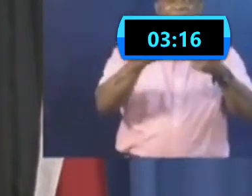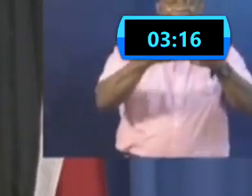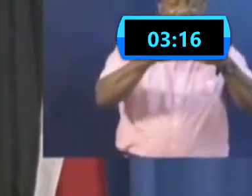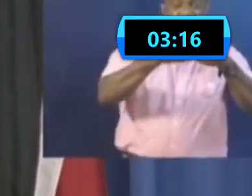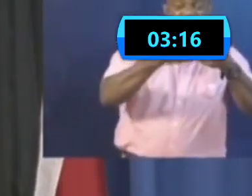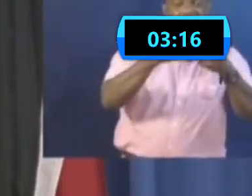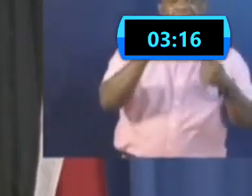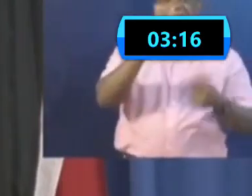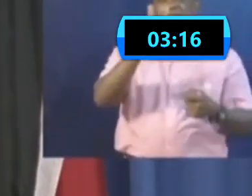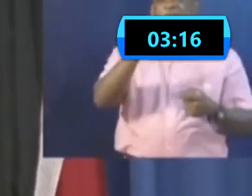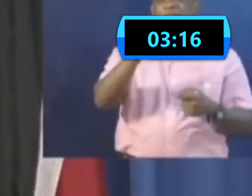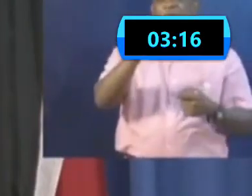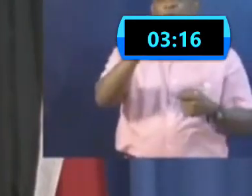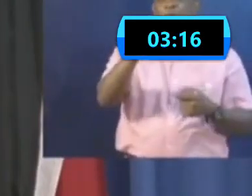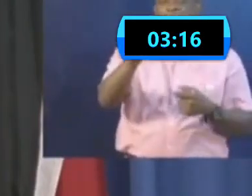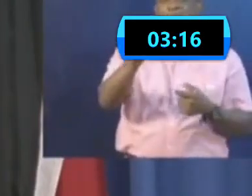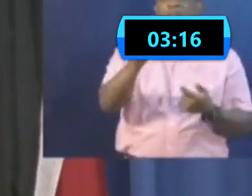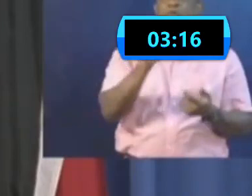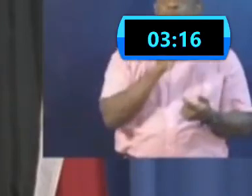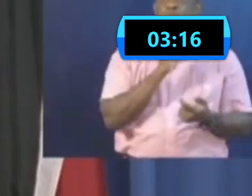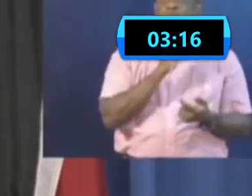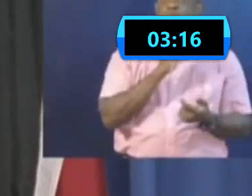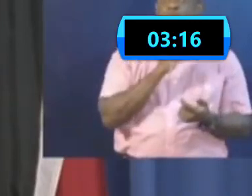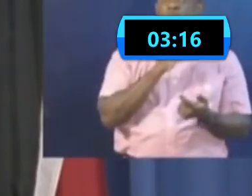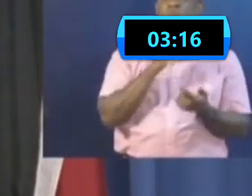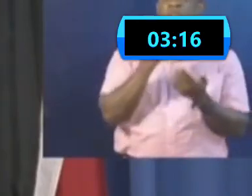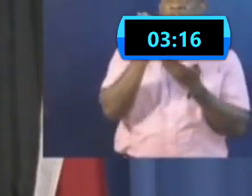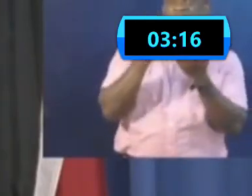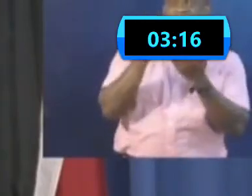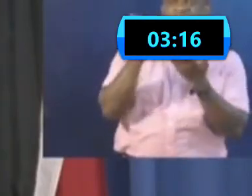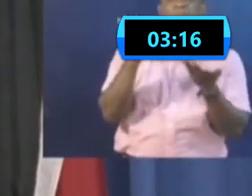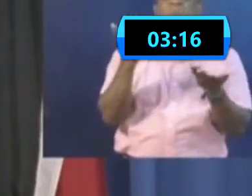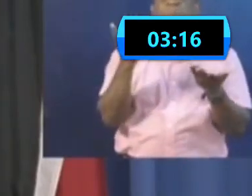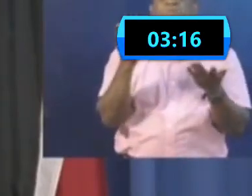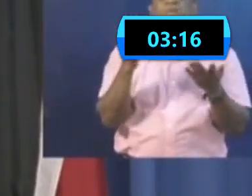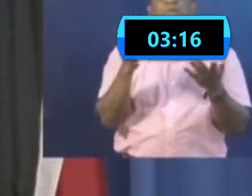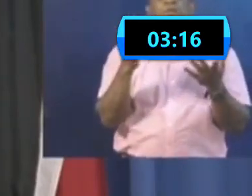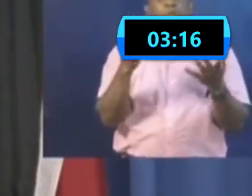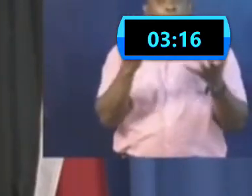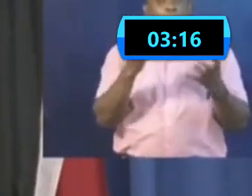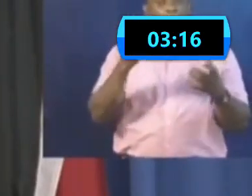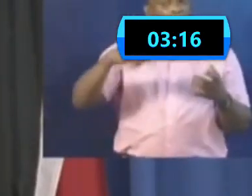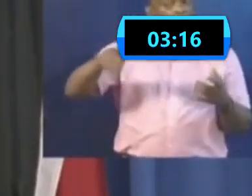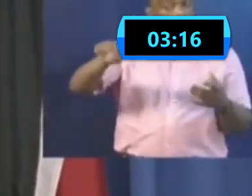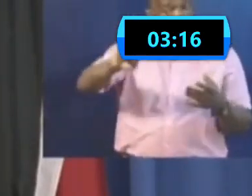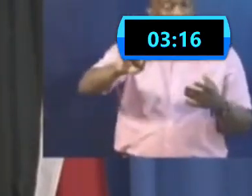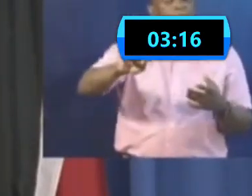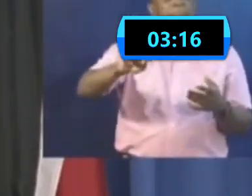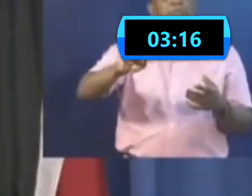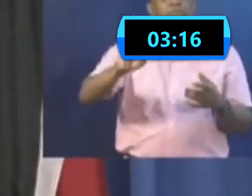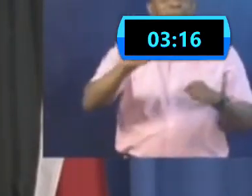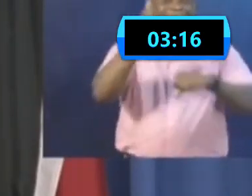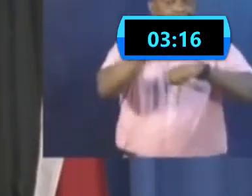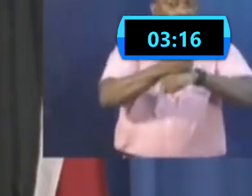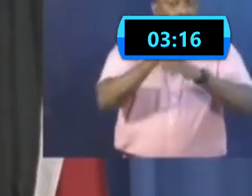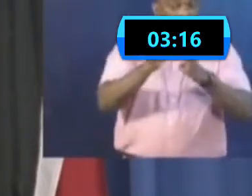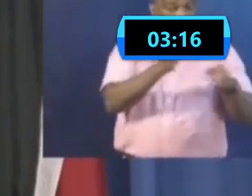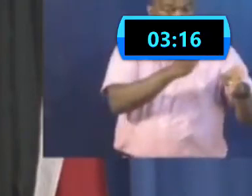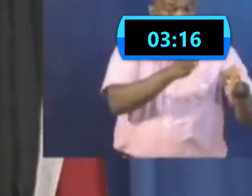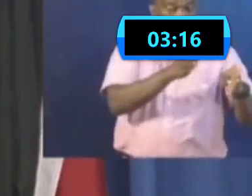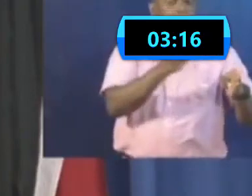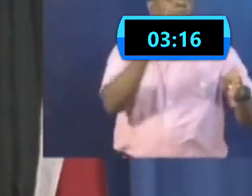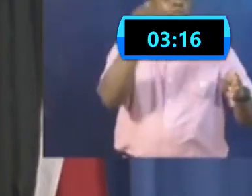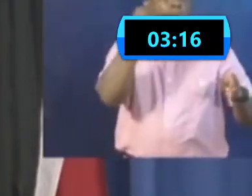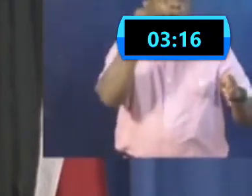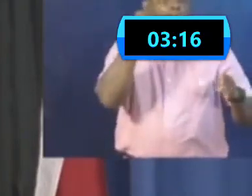WASA, for example. Basically, what we're trying to do is to prevent our essential services from going down if this virus continues to spread.